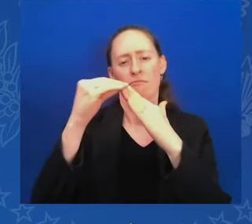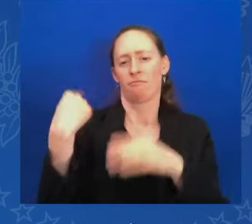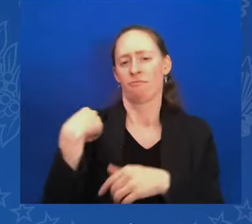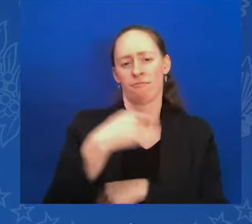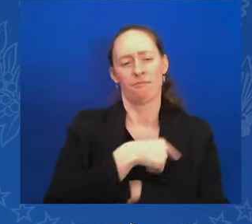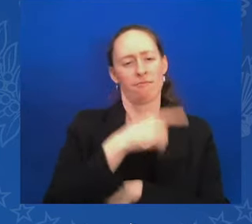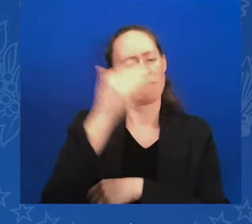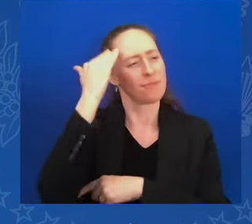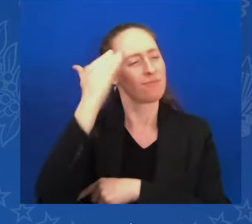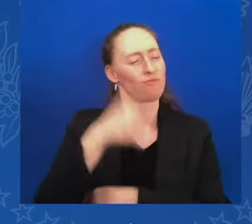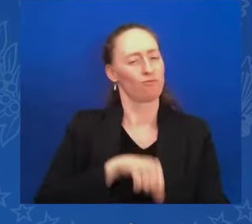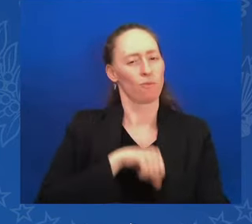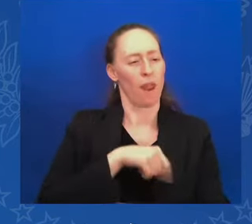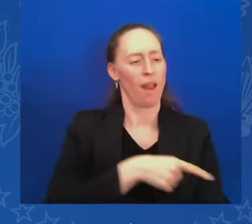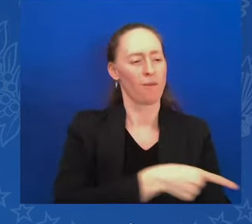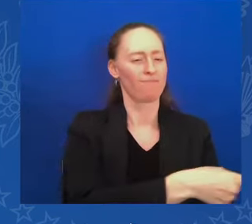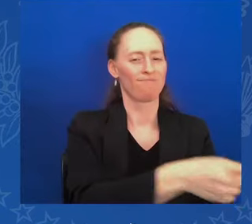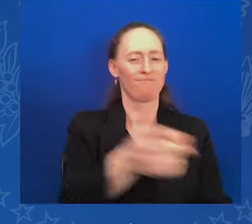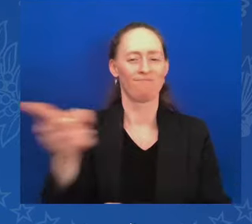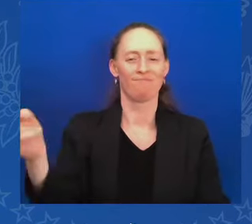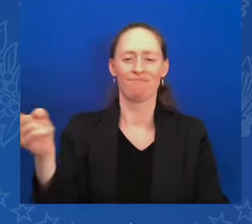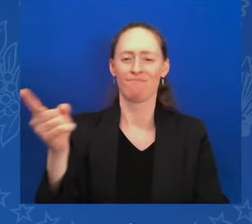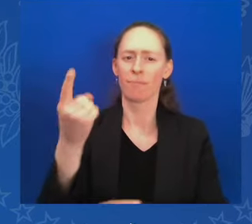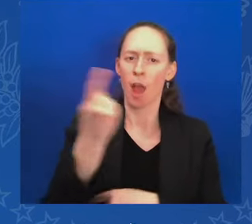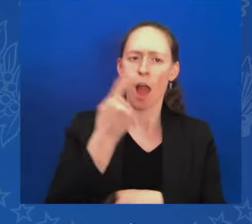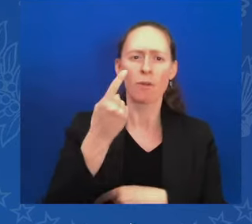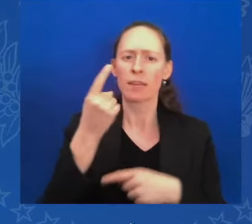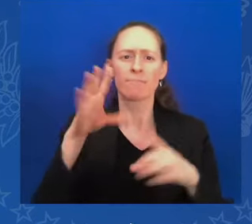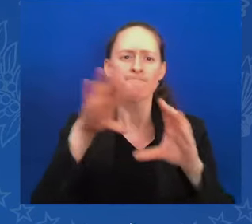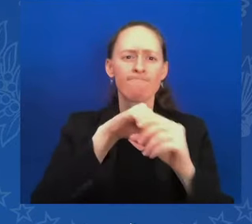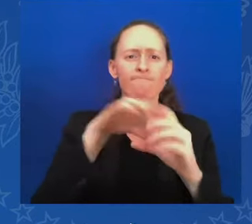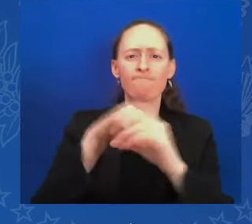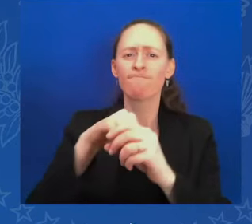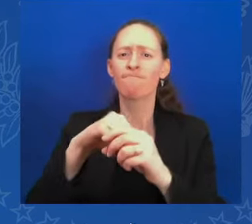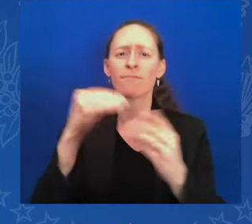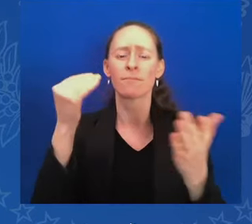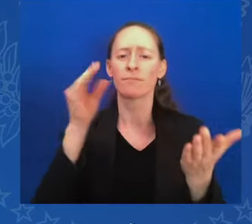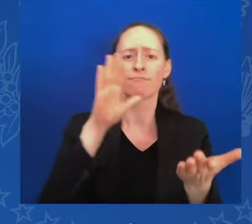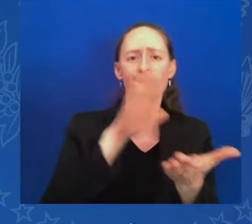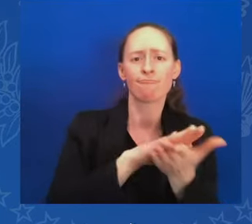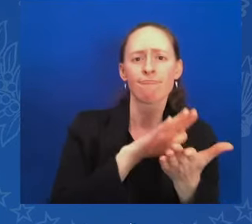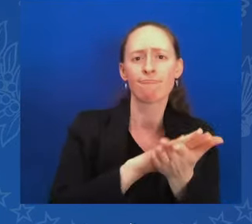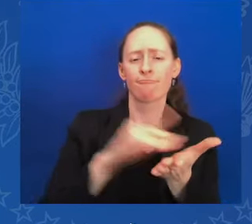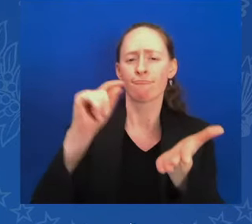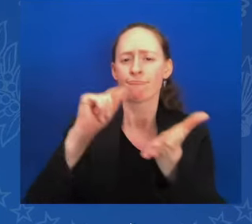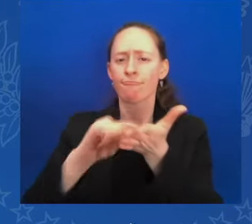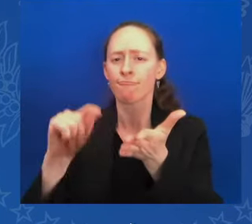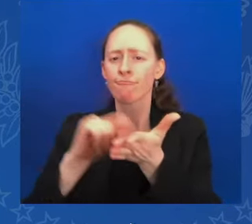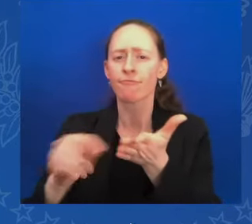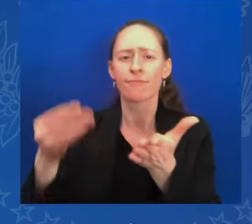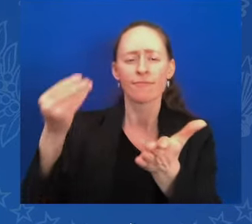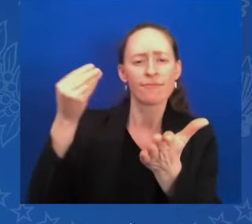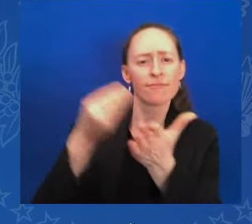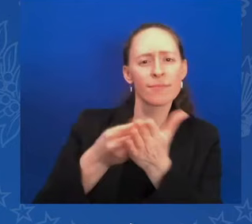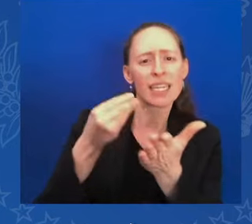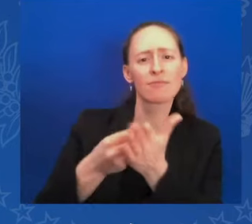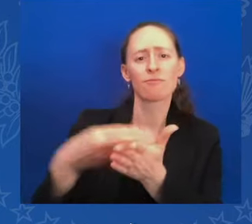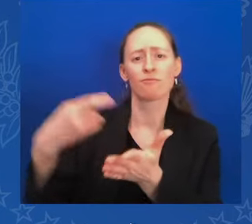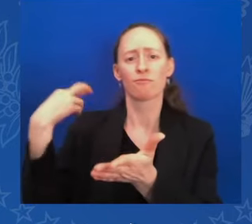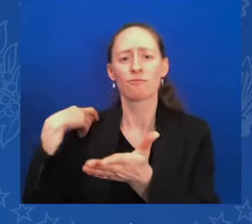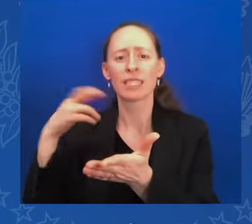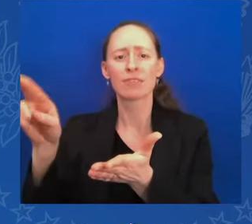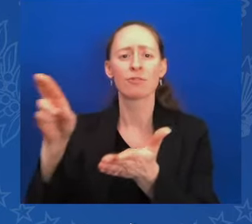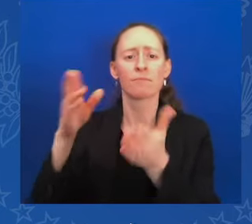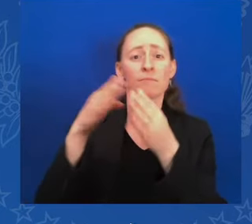finance, as well as small business owners, religious leaders, public servants from all across America. And together, together,